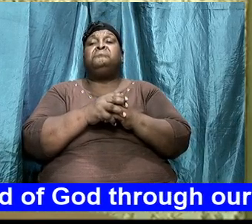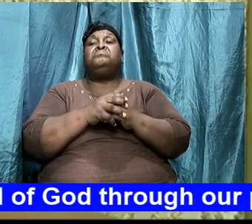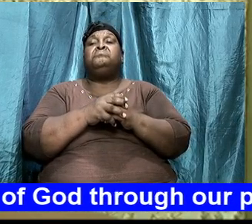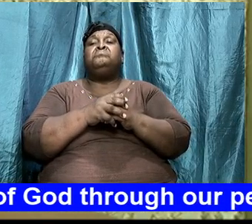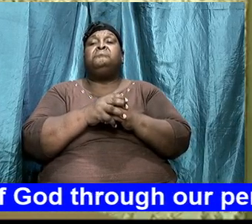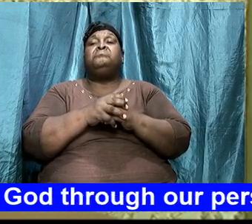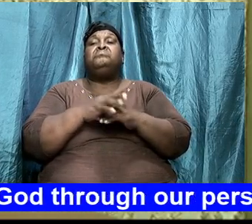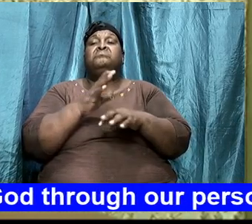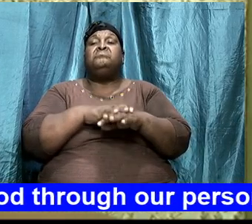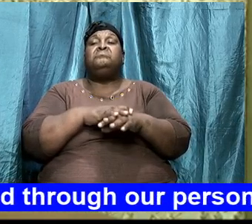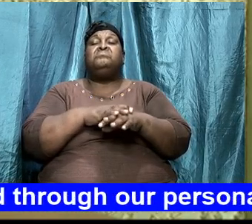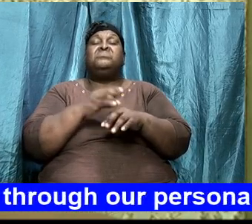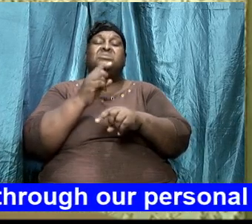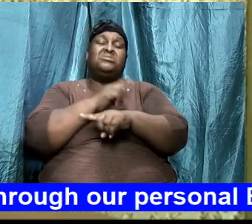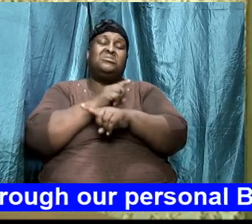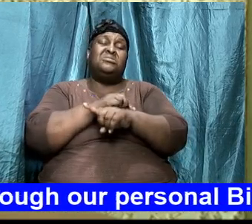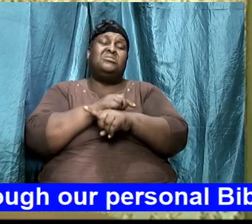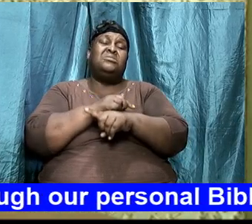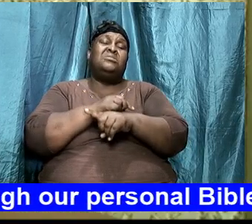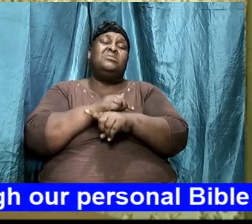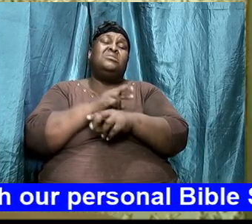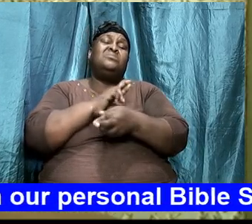be reckoned with God God bless you